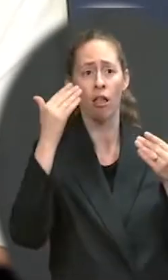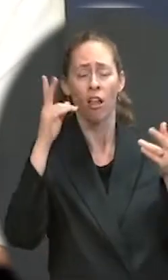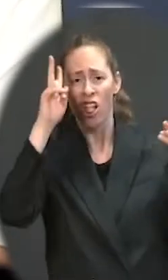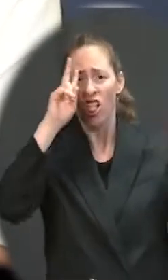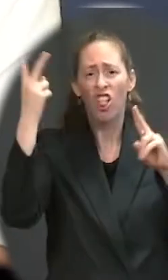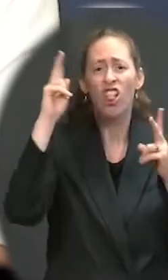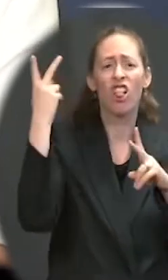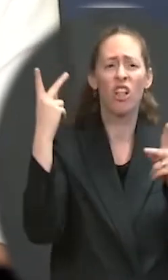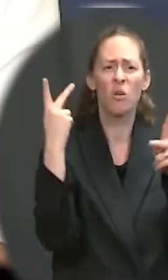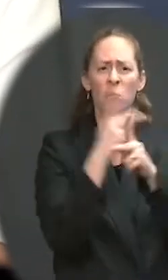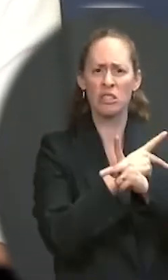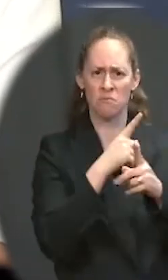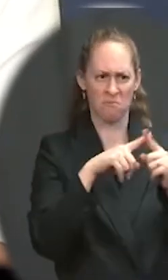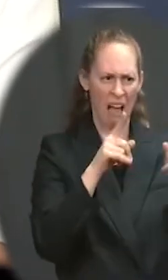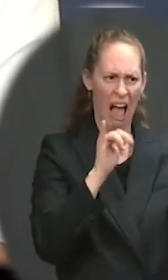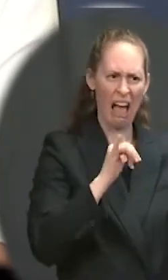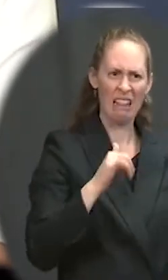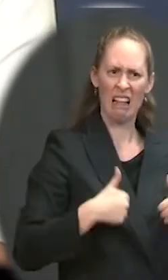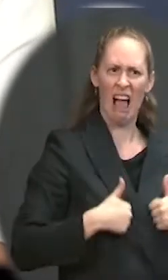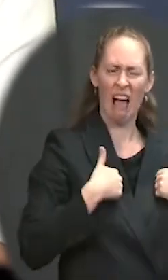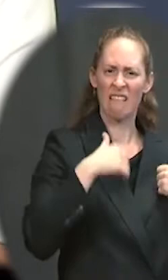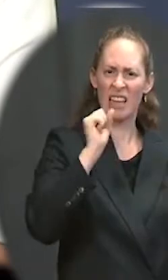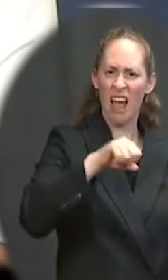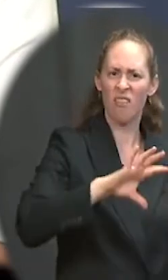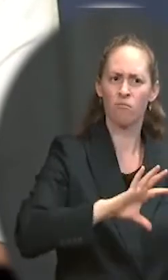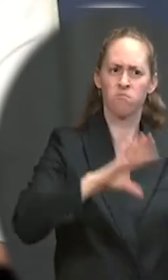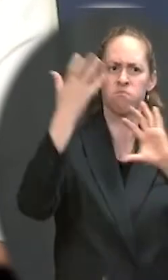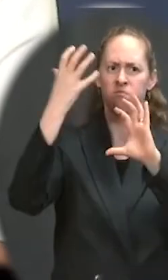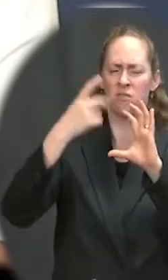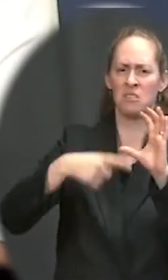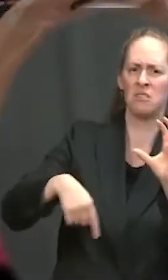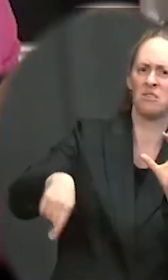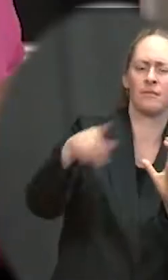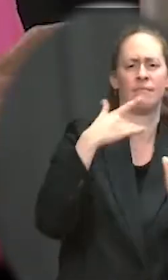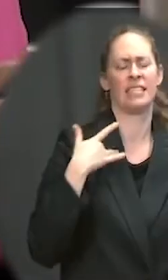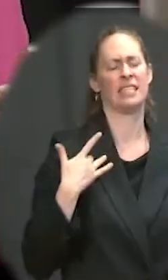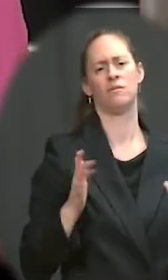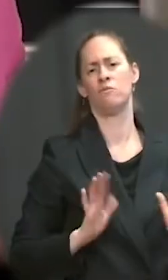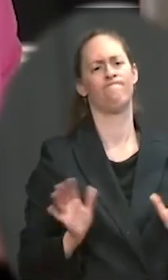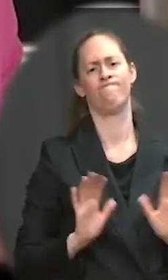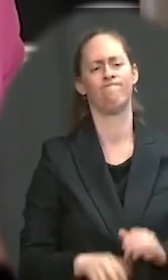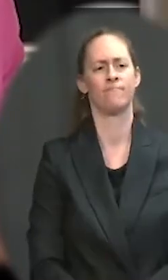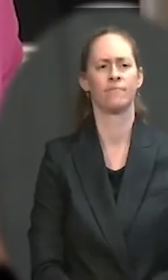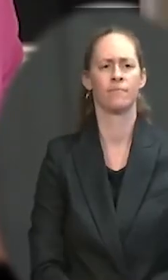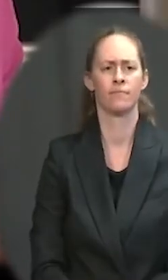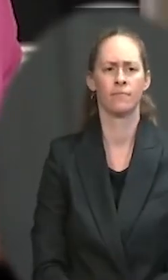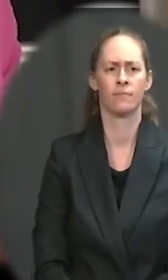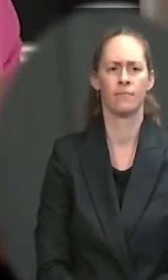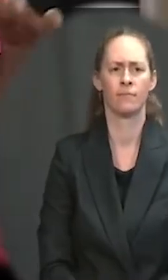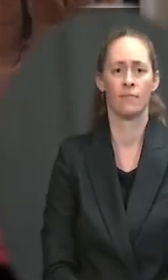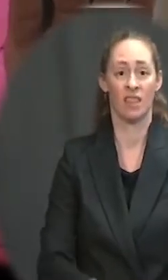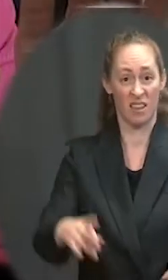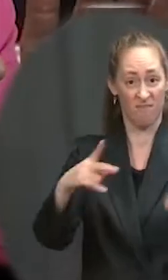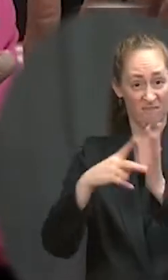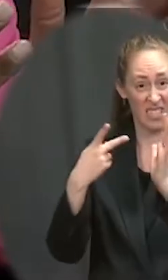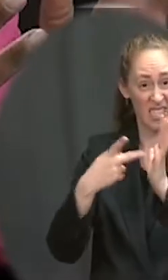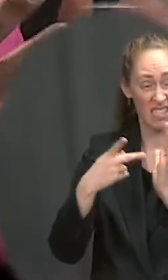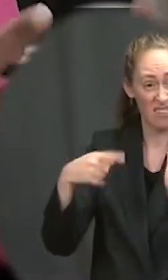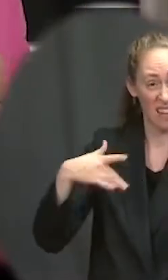-threatening information is not going out to the American public. You're saying more that needs to be done. Are there any concerns, though, about